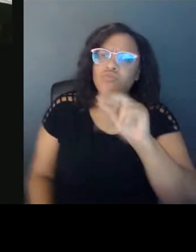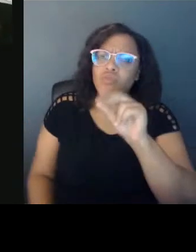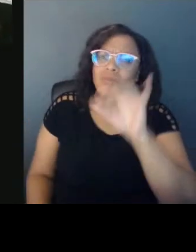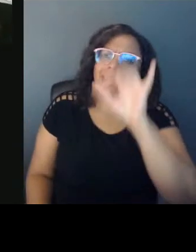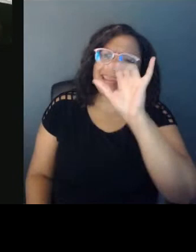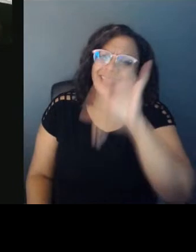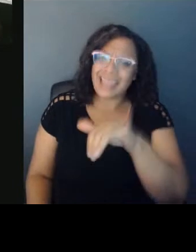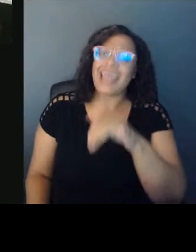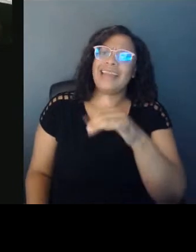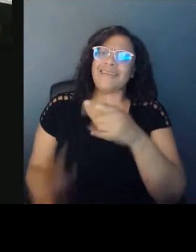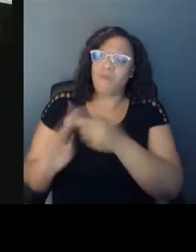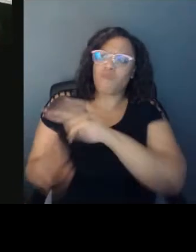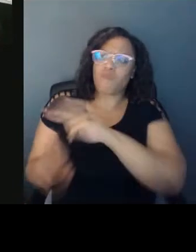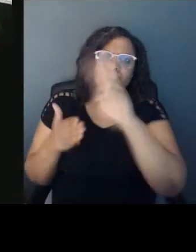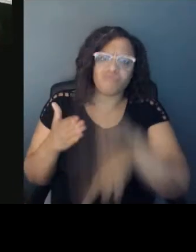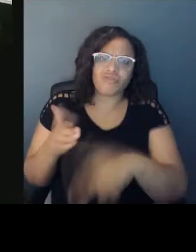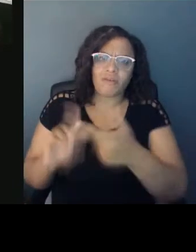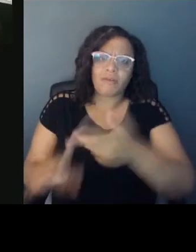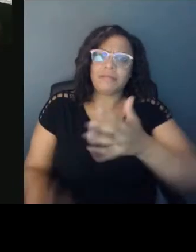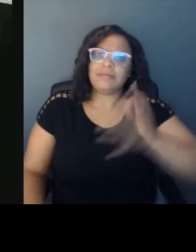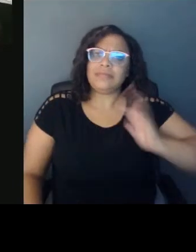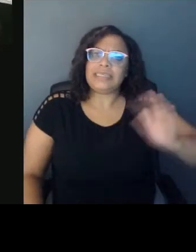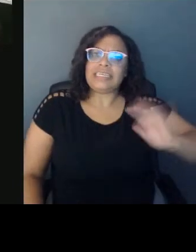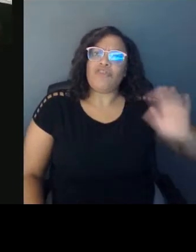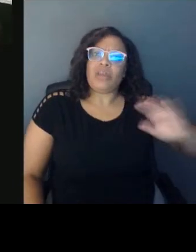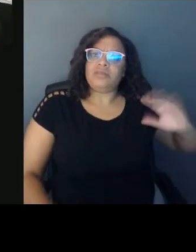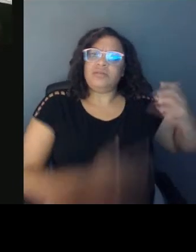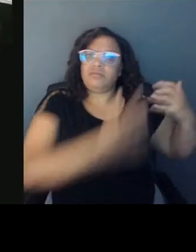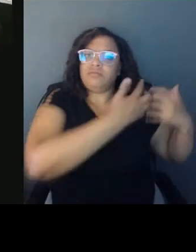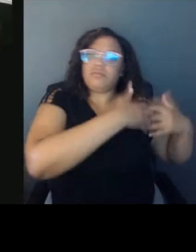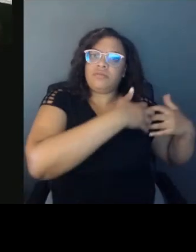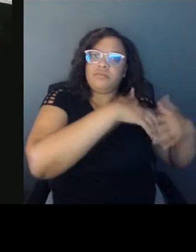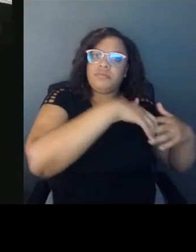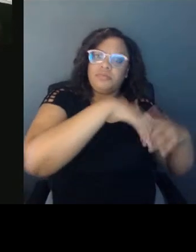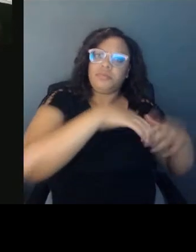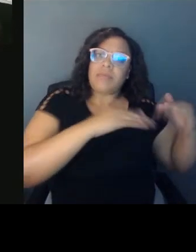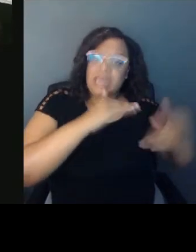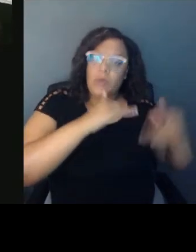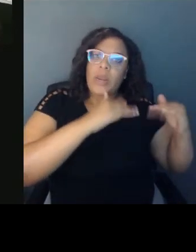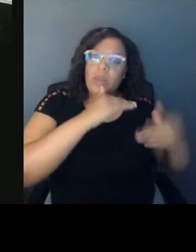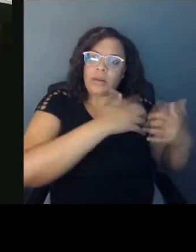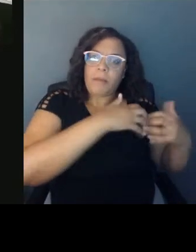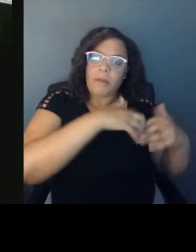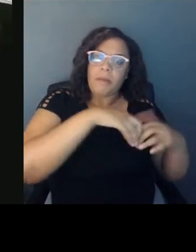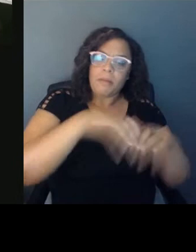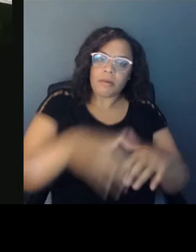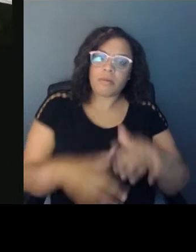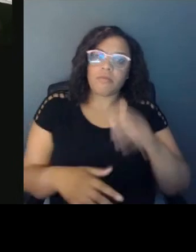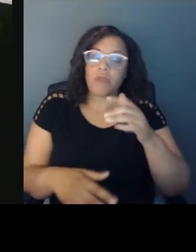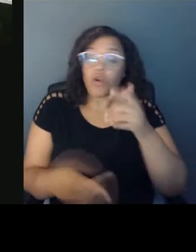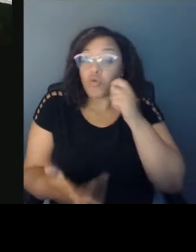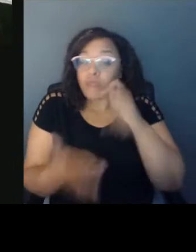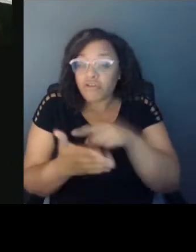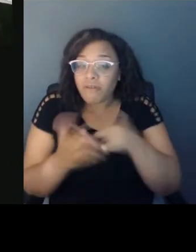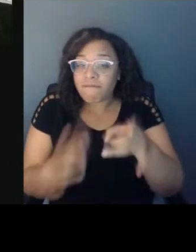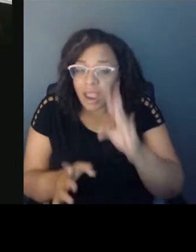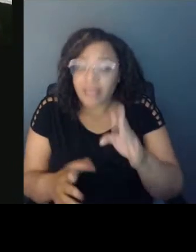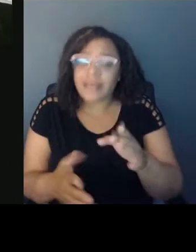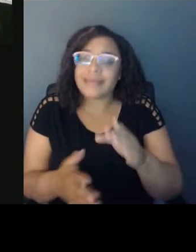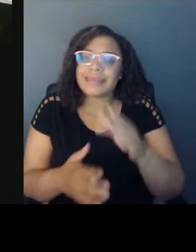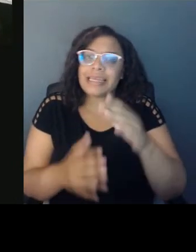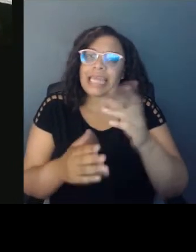a series of interlocking inequities, racial violence, and a history of racial oppression.